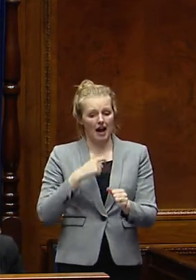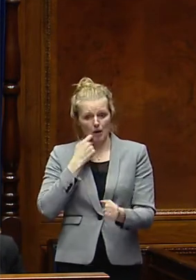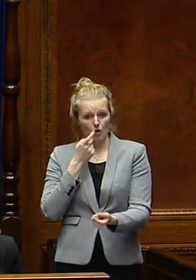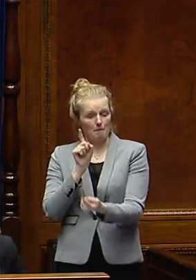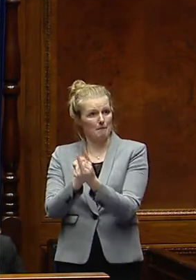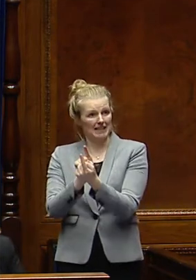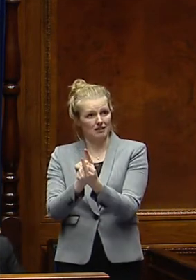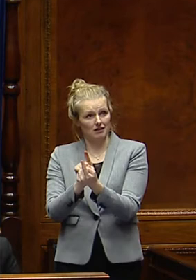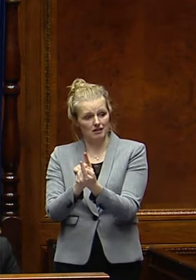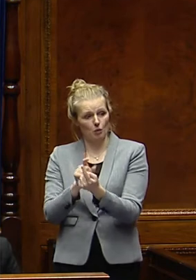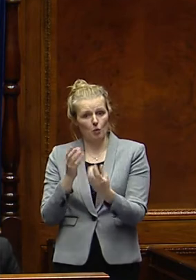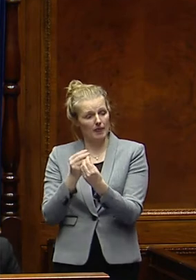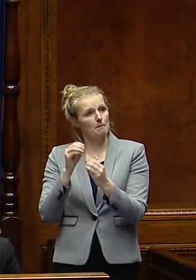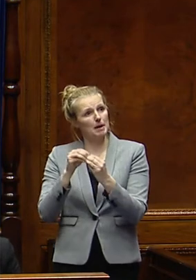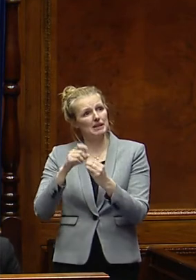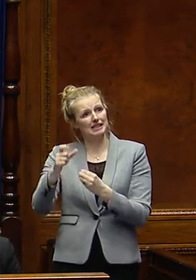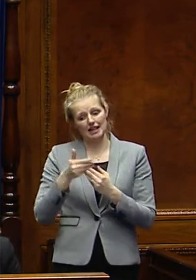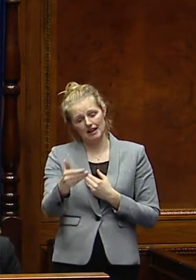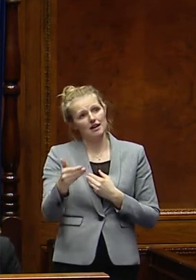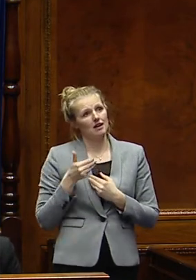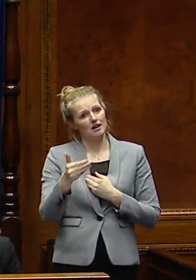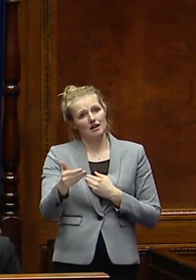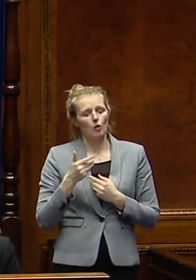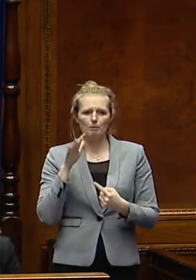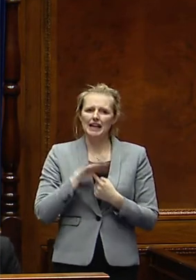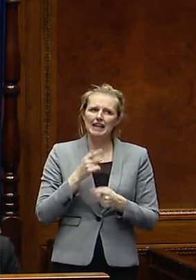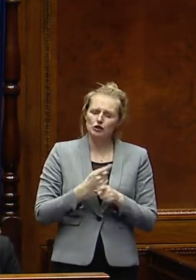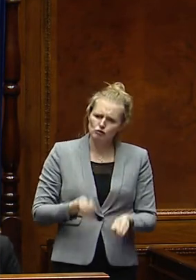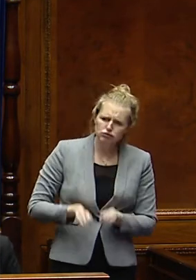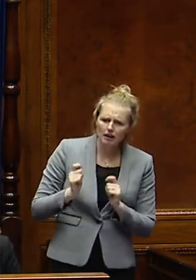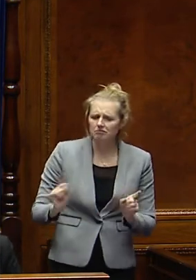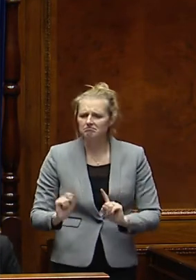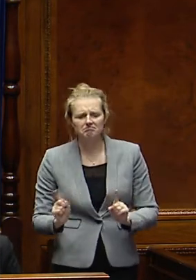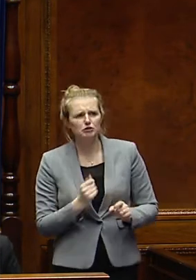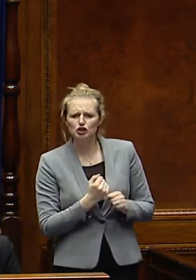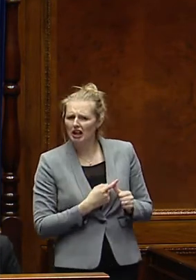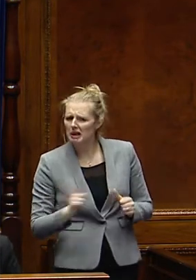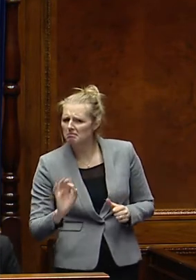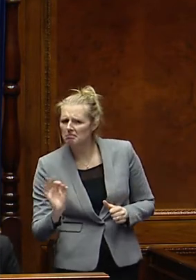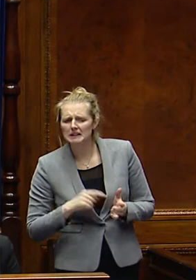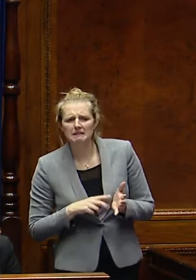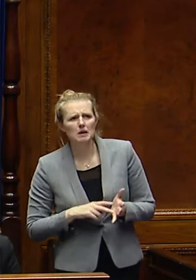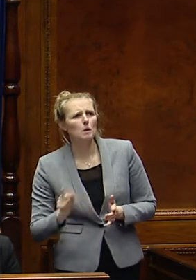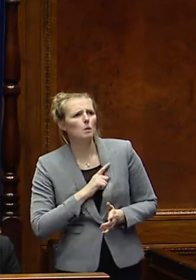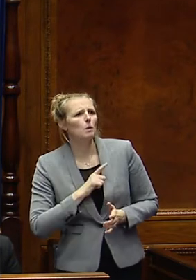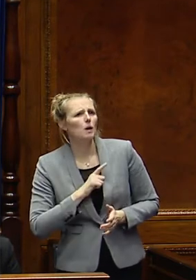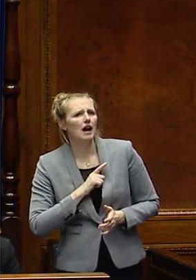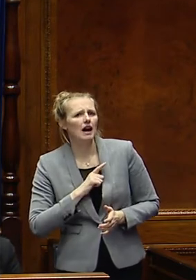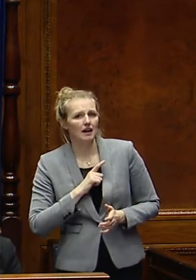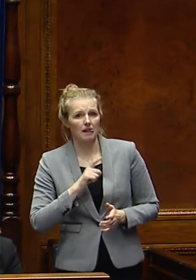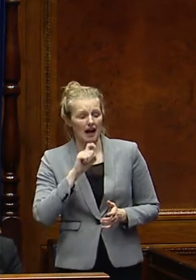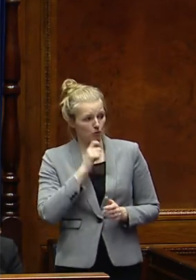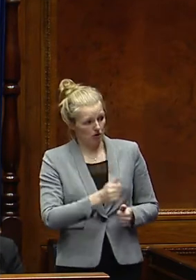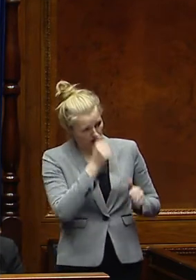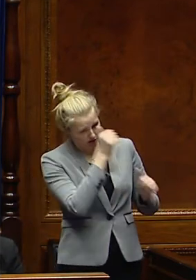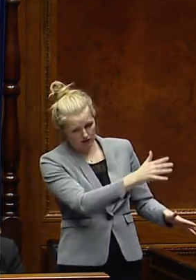portfolio with the BBC in the coming weeks and it is one of the key issues I am going to be raising with them. again, I can come back and update the